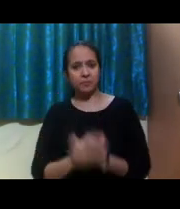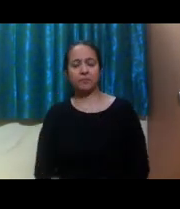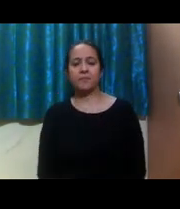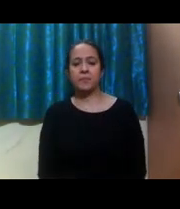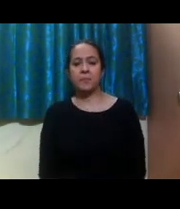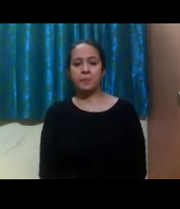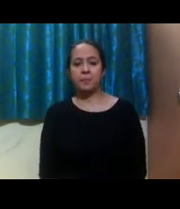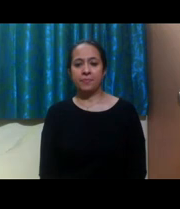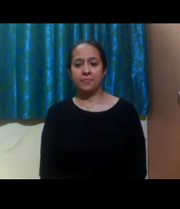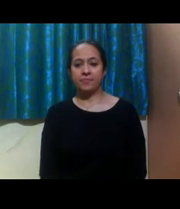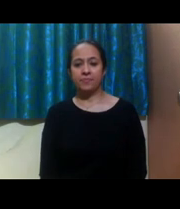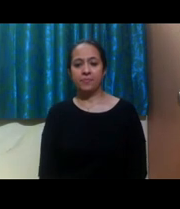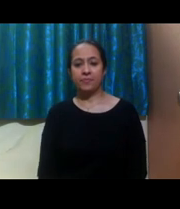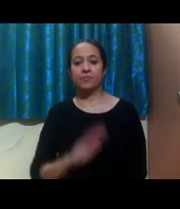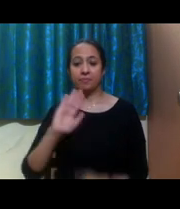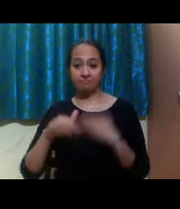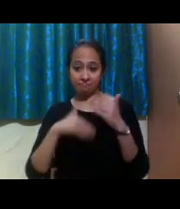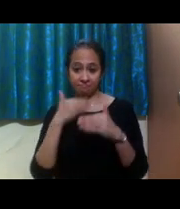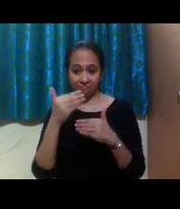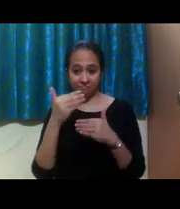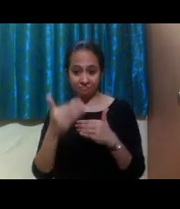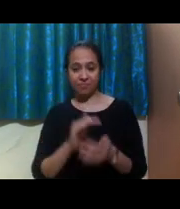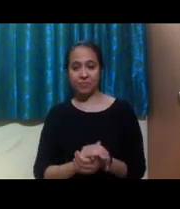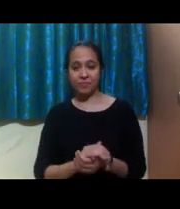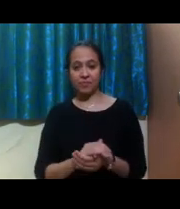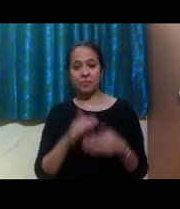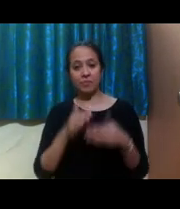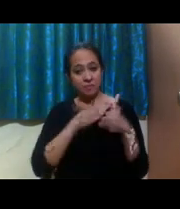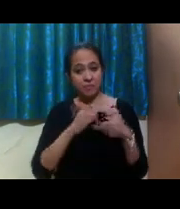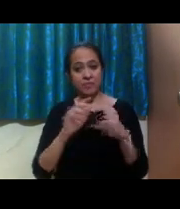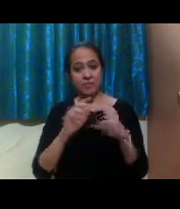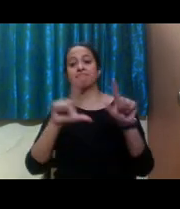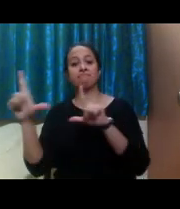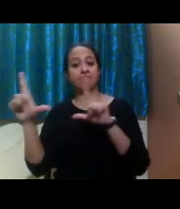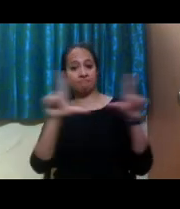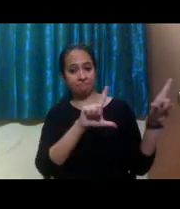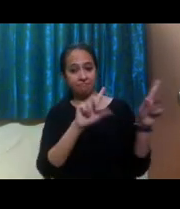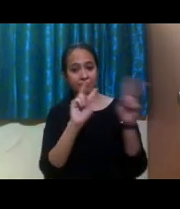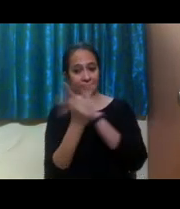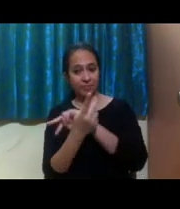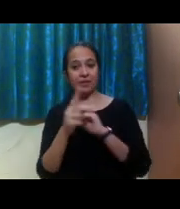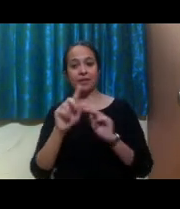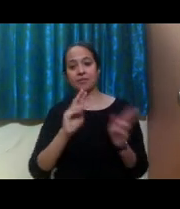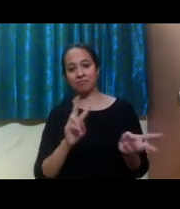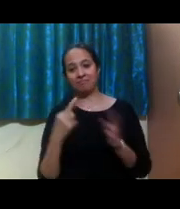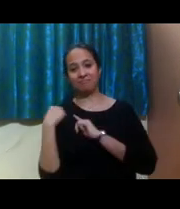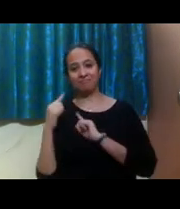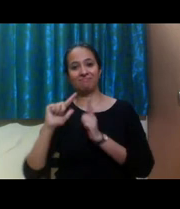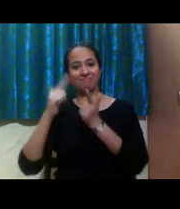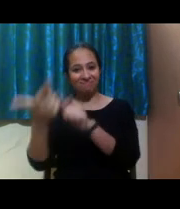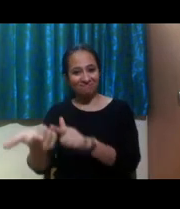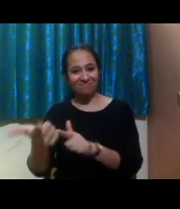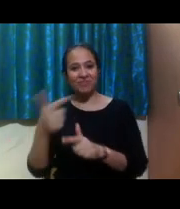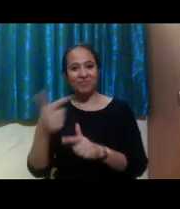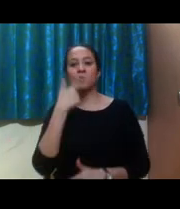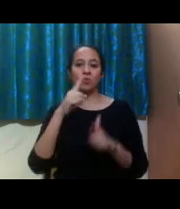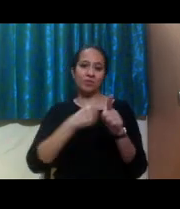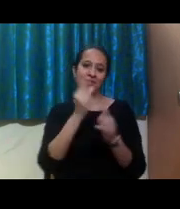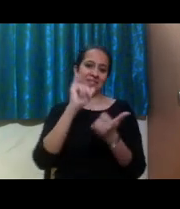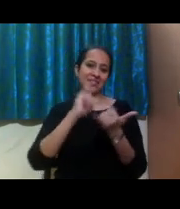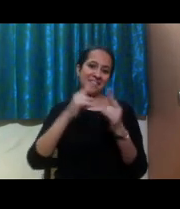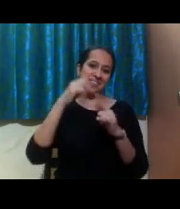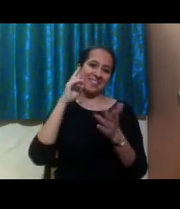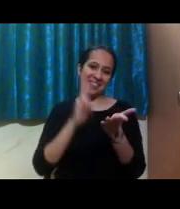And, and now I believe you can continue to the next slide. And Justin, I know, is going to also share some more about